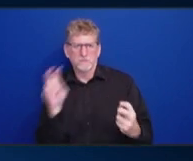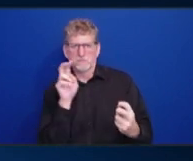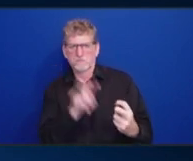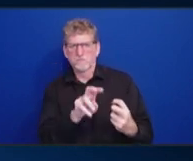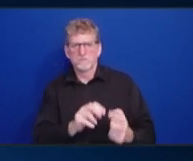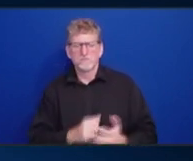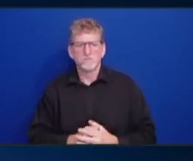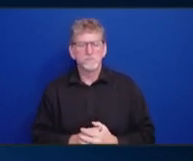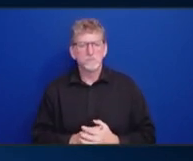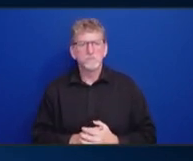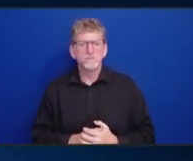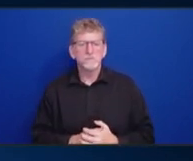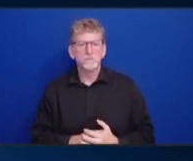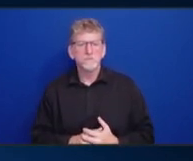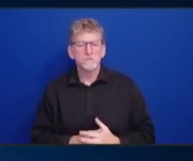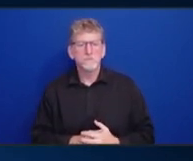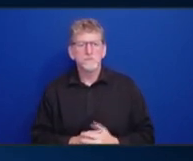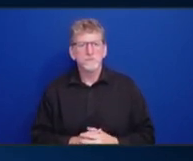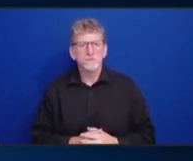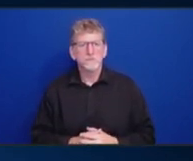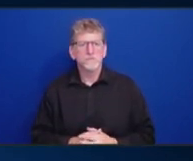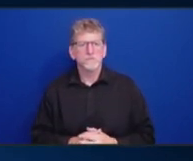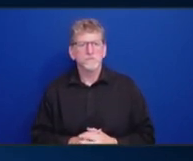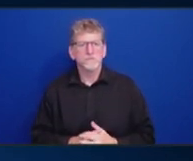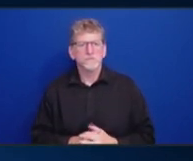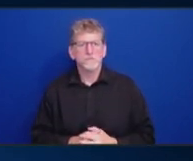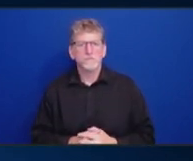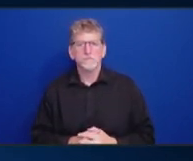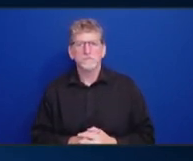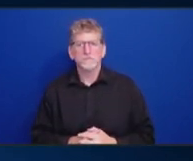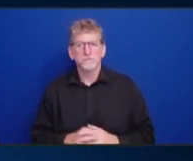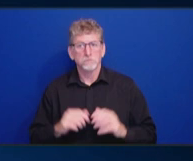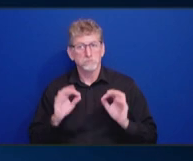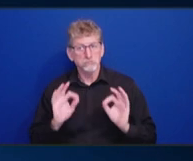Okay, everyone. Boy, you guys are going to be busy.